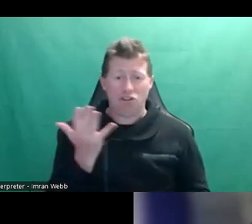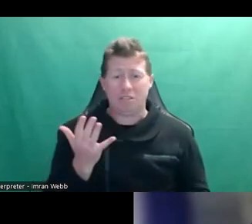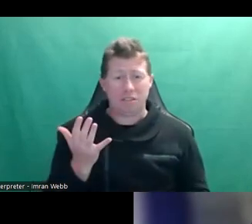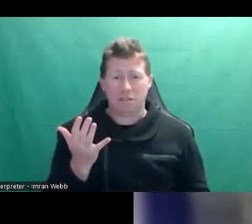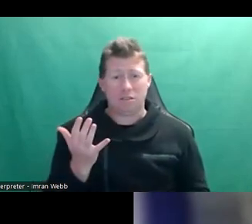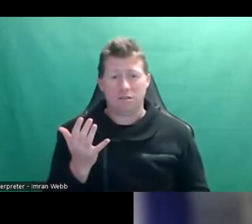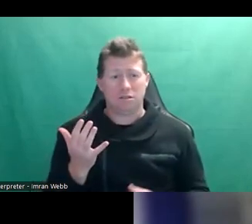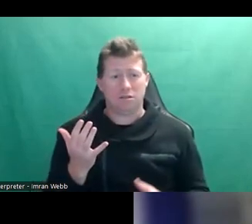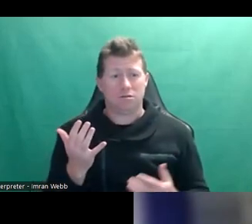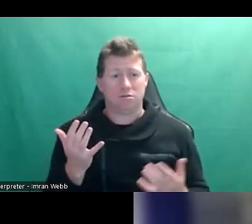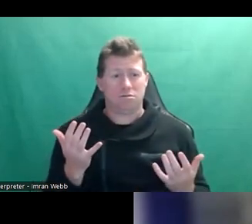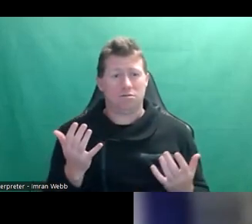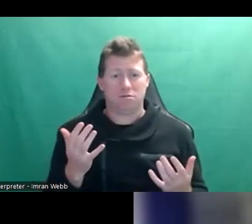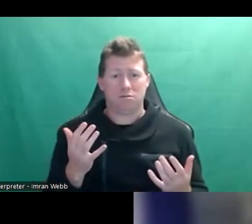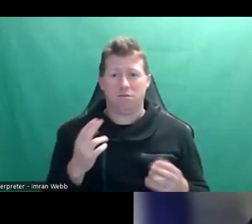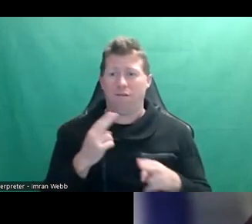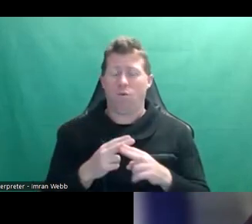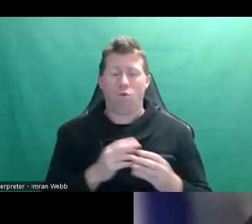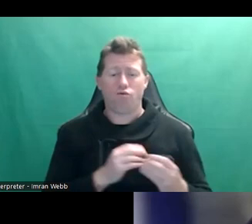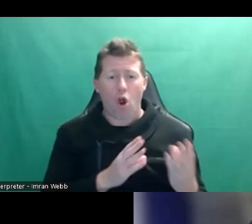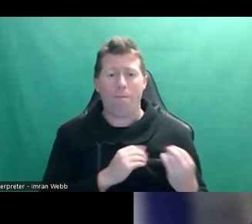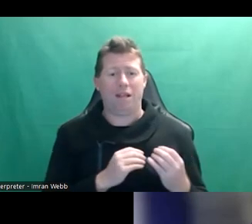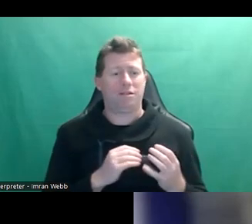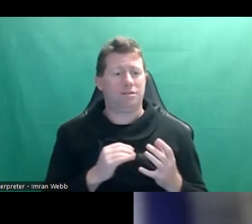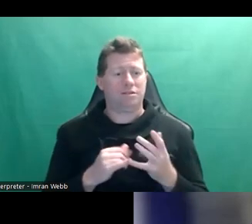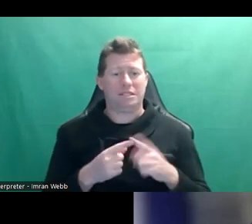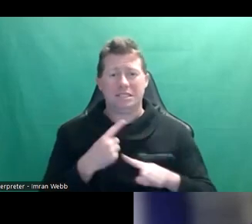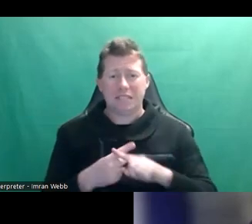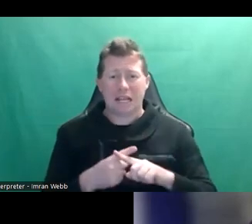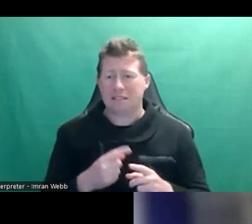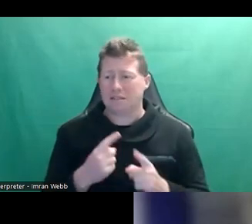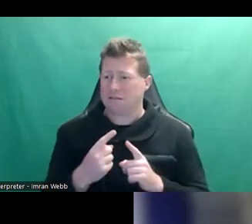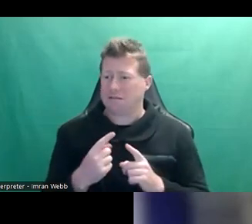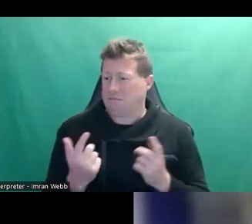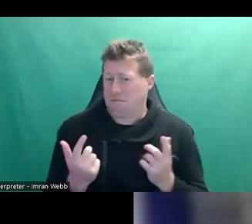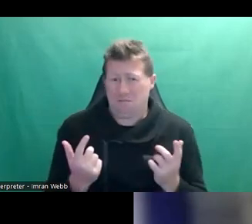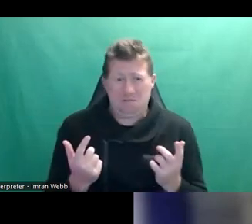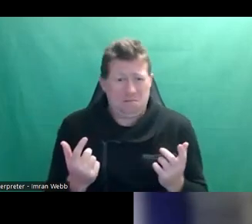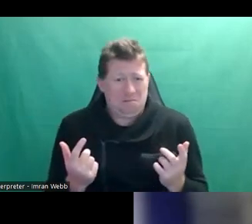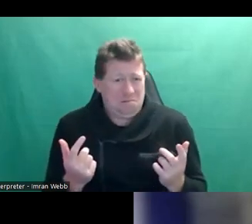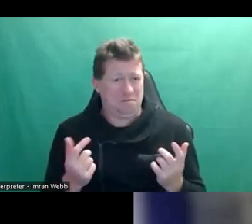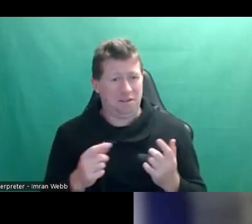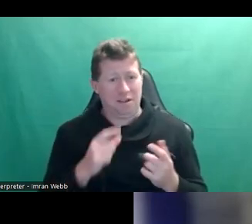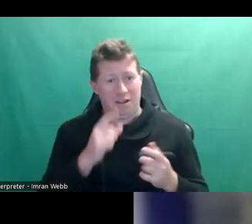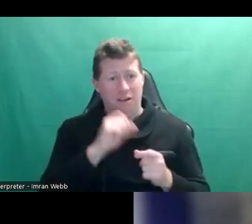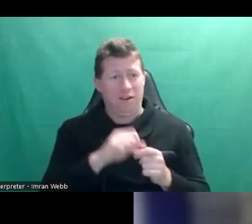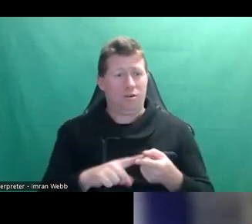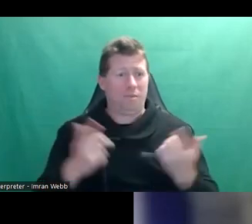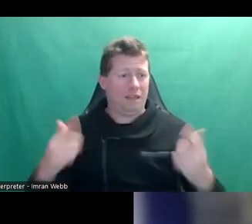romantic or sexual attraction. It can be